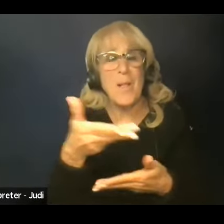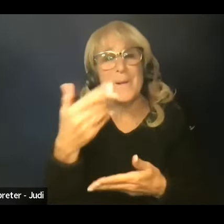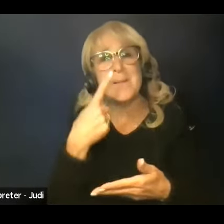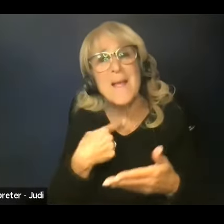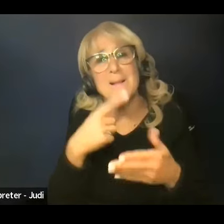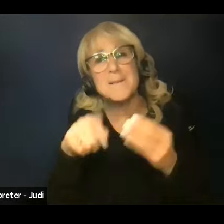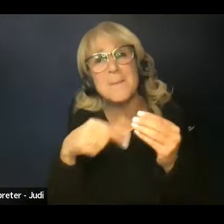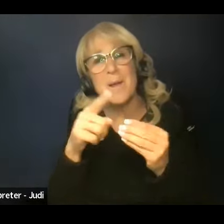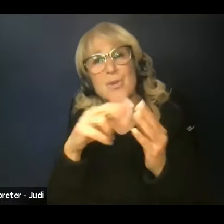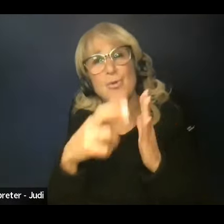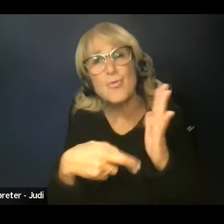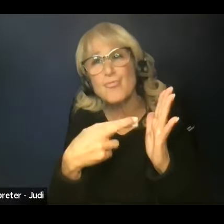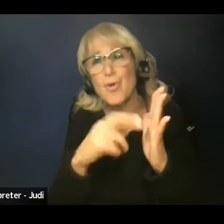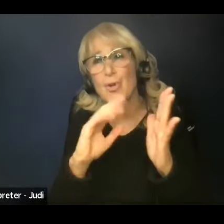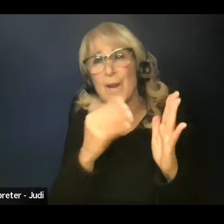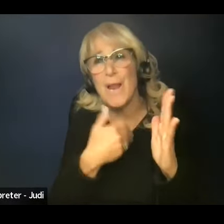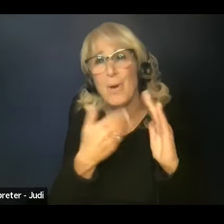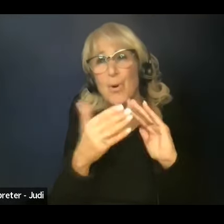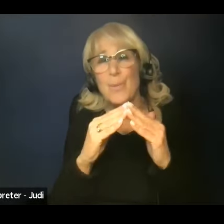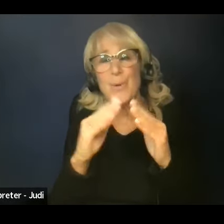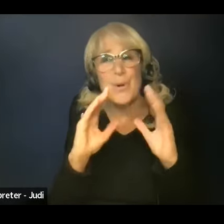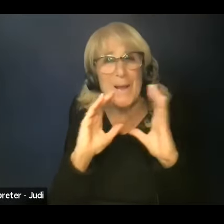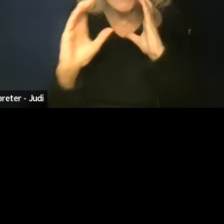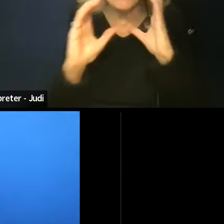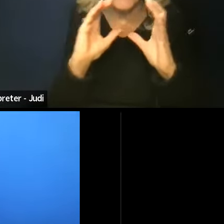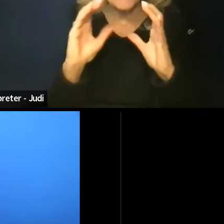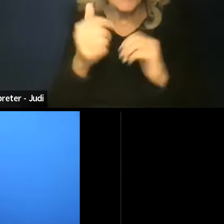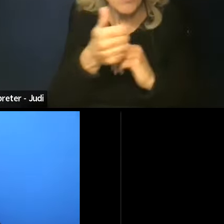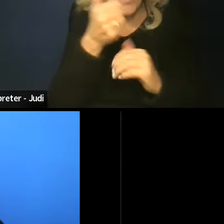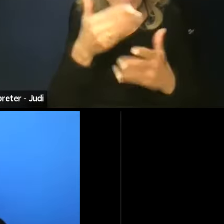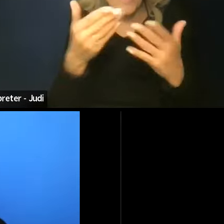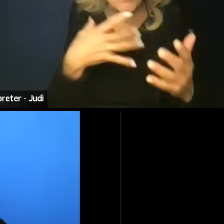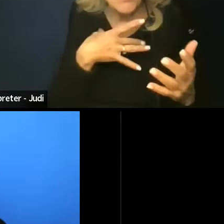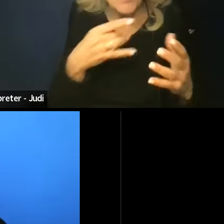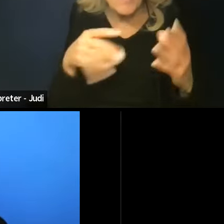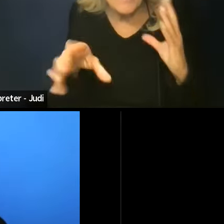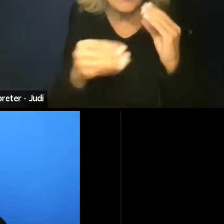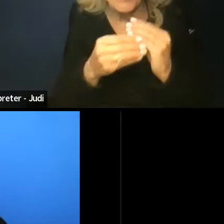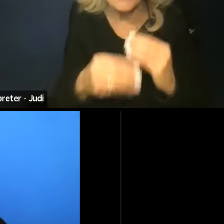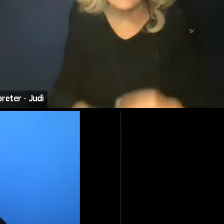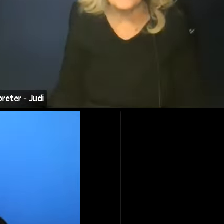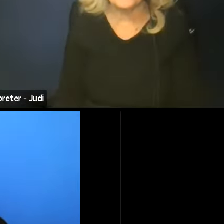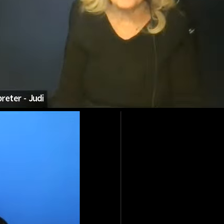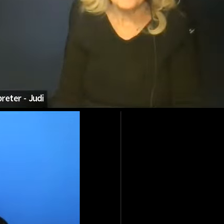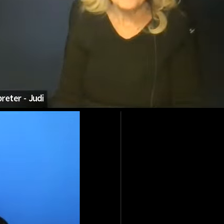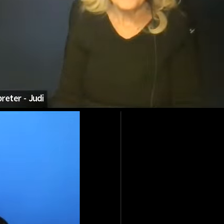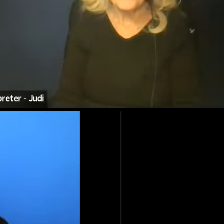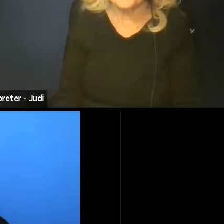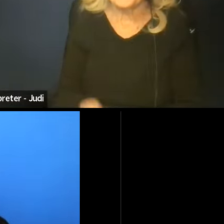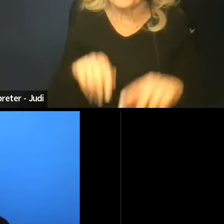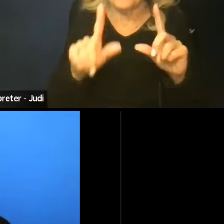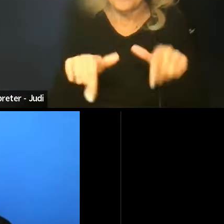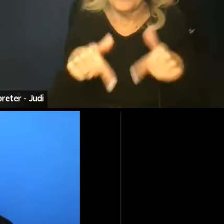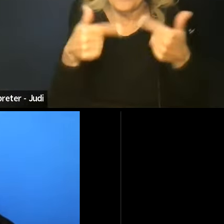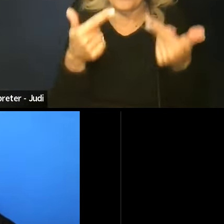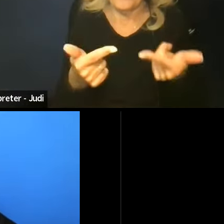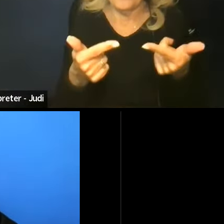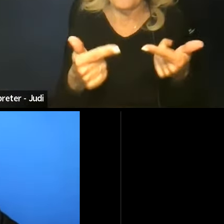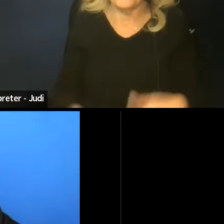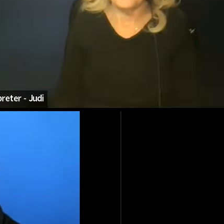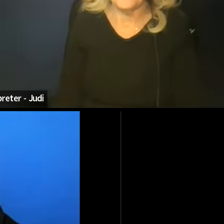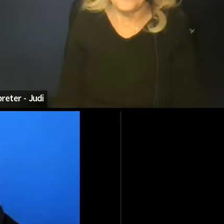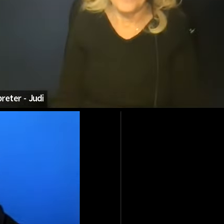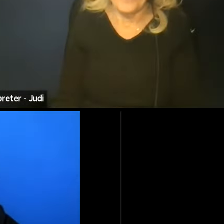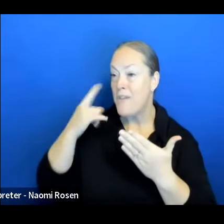role in our community conversations and anything else that you would like to add as a way of introduction. Thank you so much for that introduction,